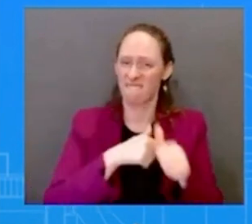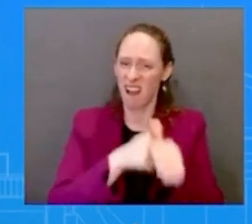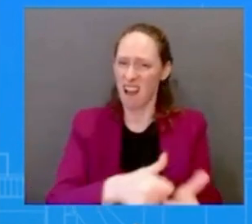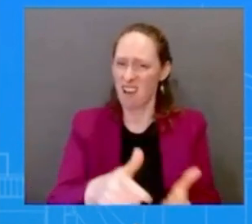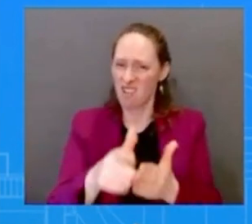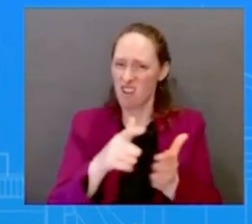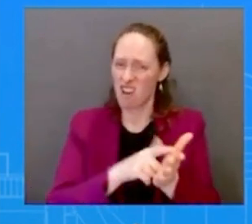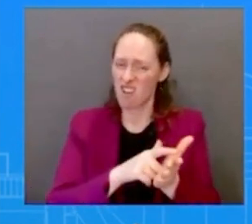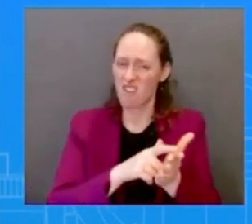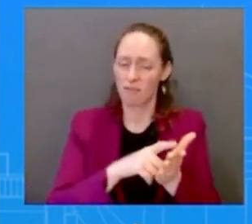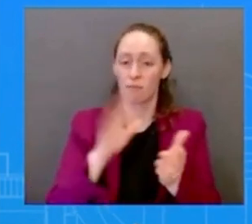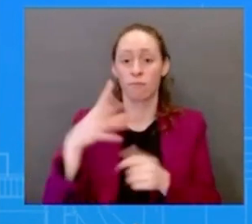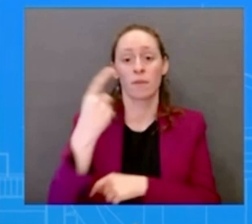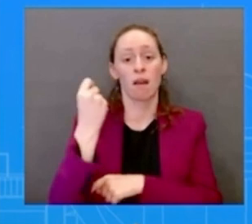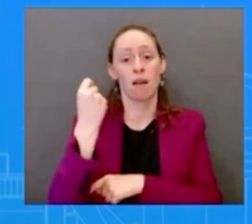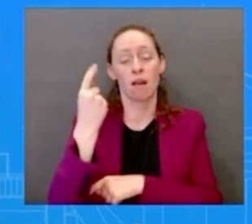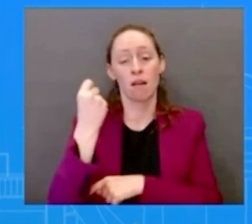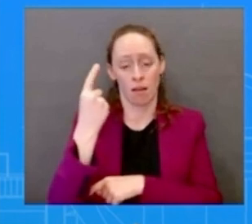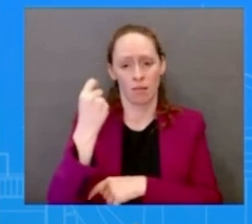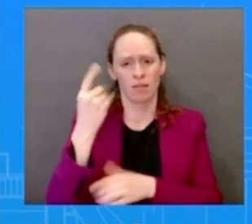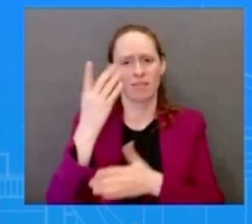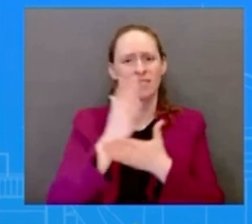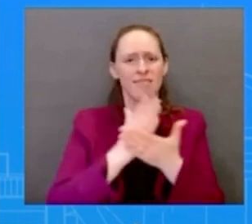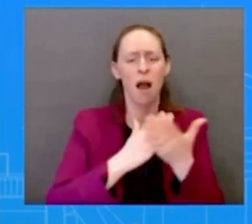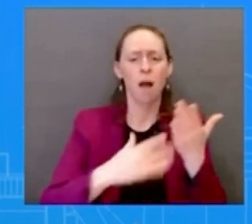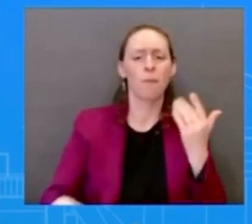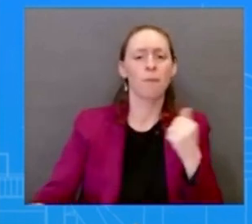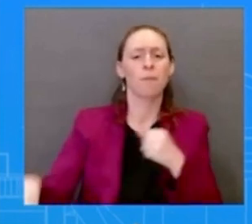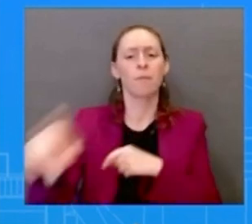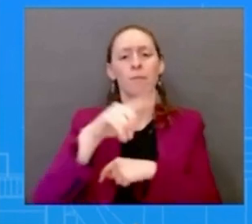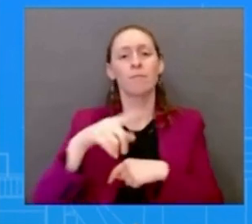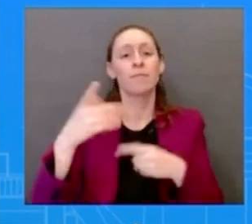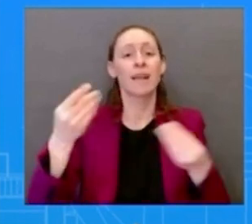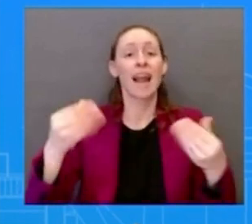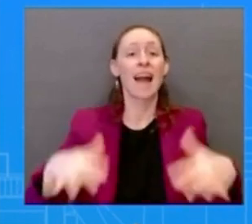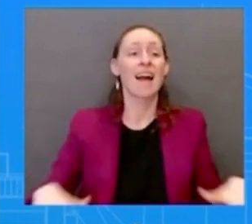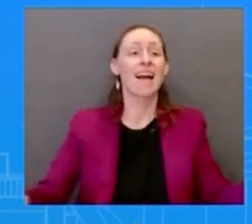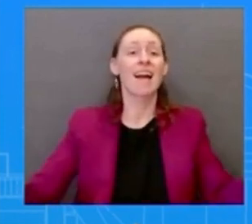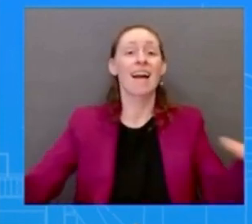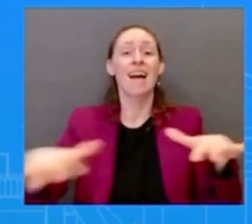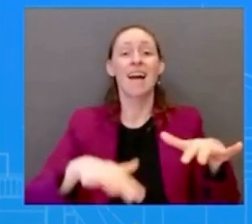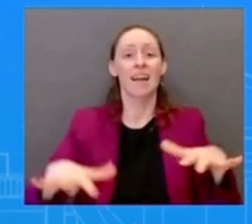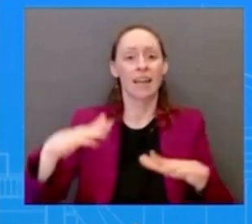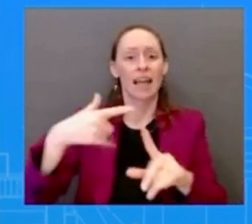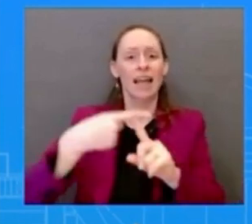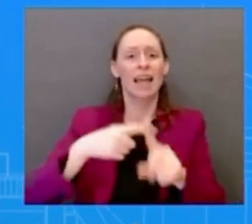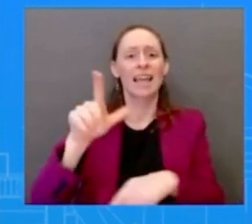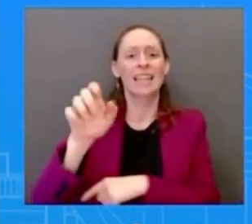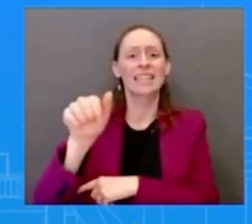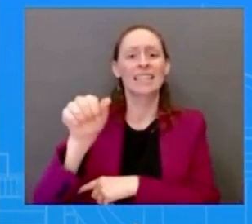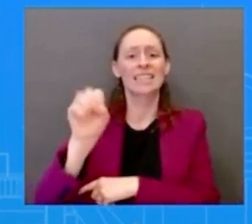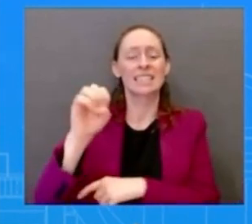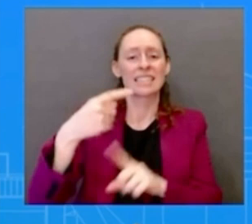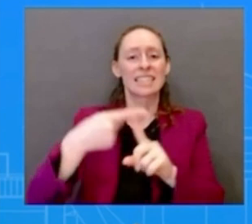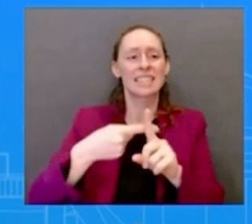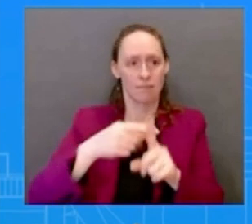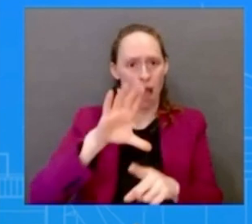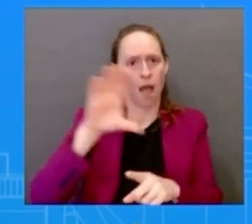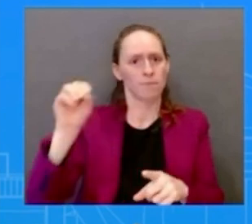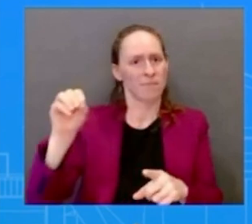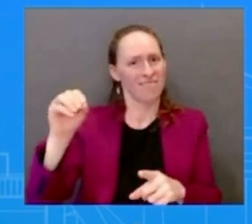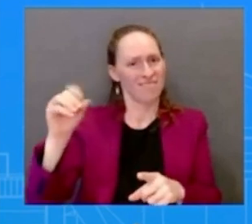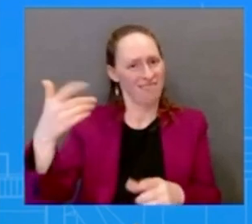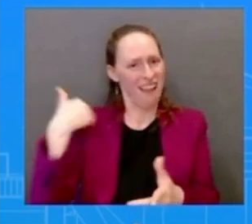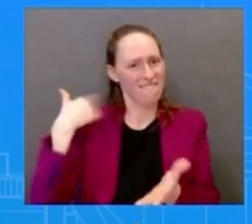administrations the company has a legal right to those leases the department's options are limited when there are legal contracts